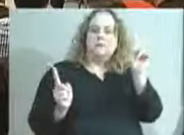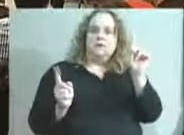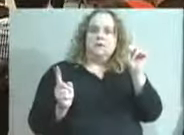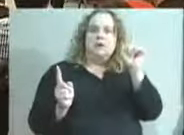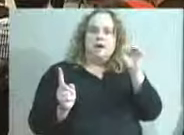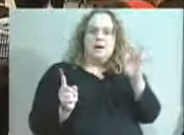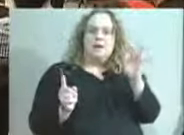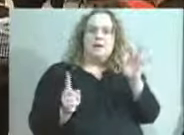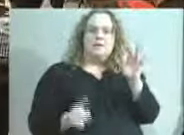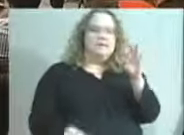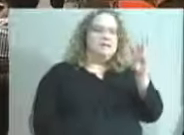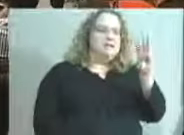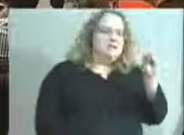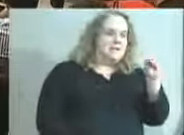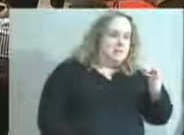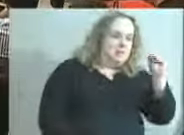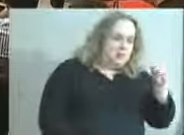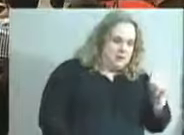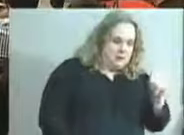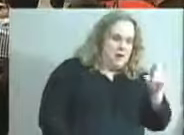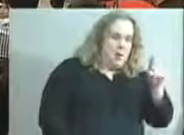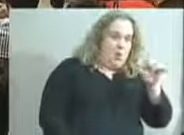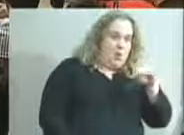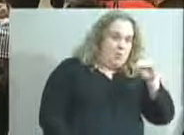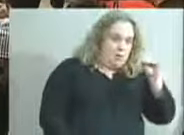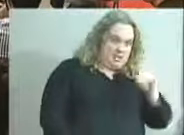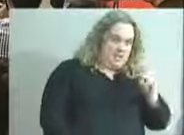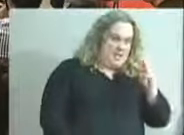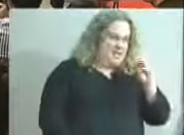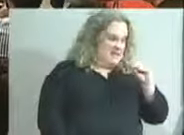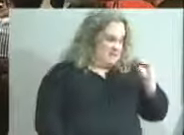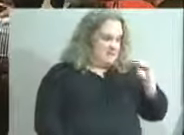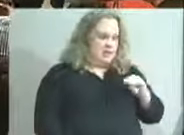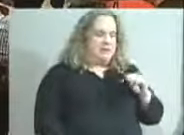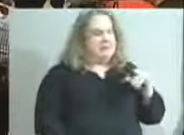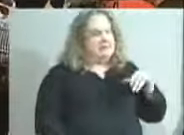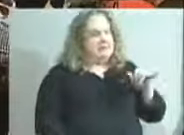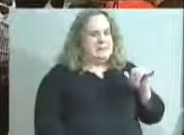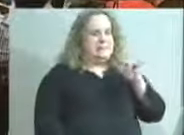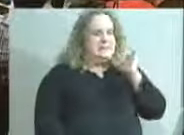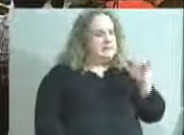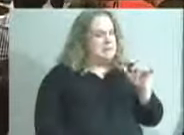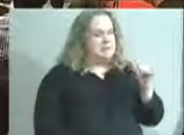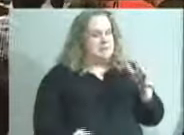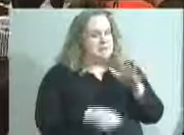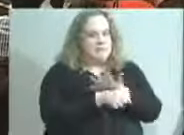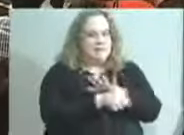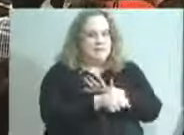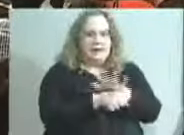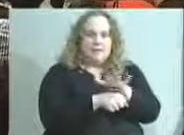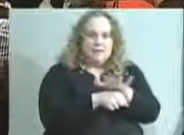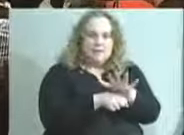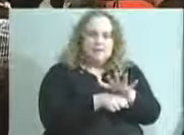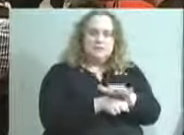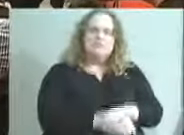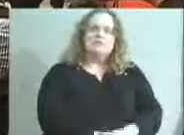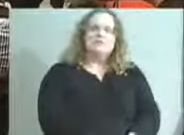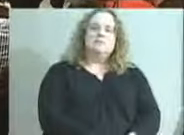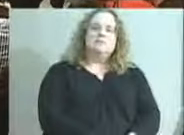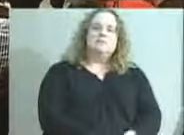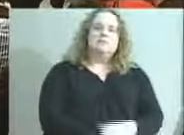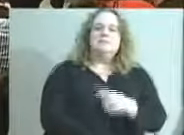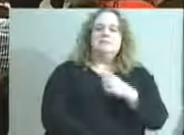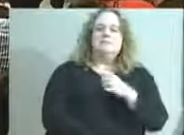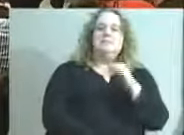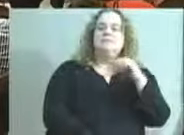serve 60%, you can get 100% of them. Yeah. I mean, that's what we would aim for. Does the city have any thoughts about